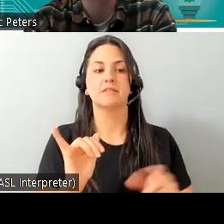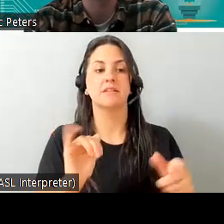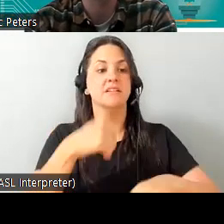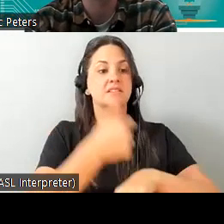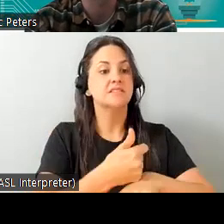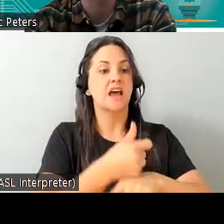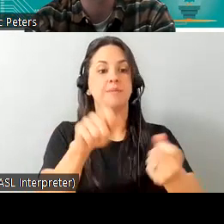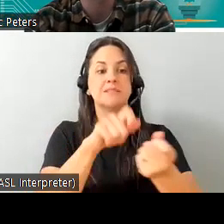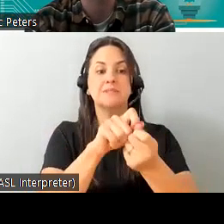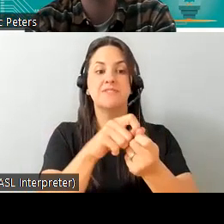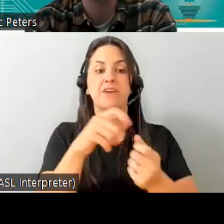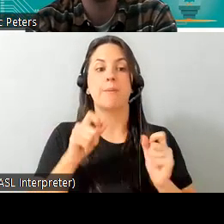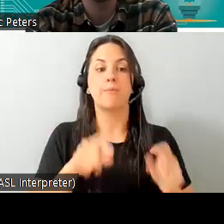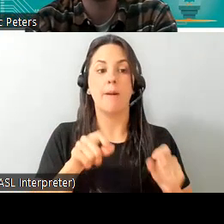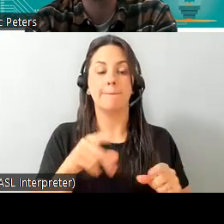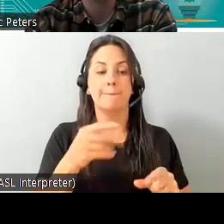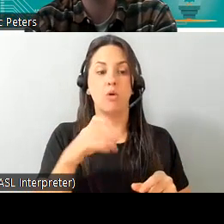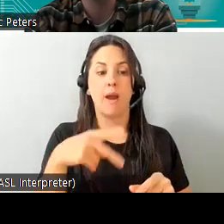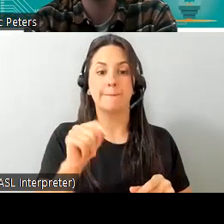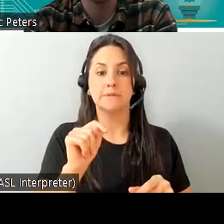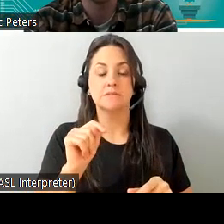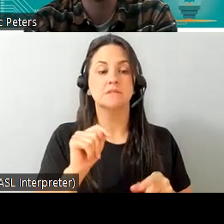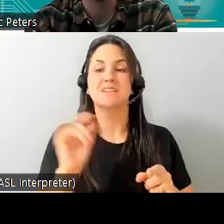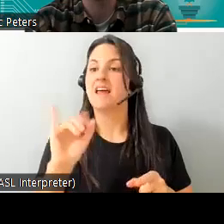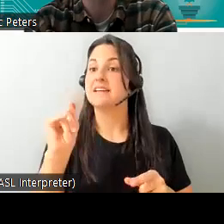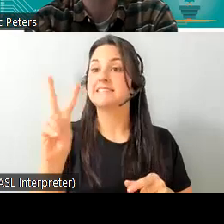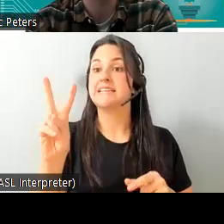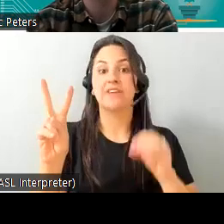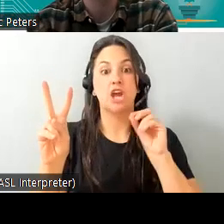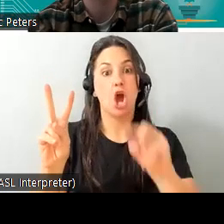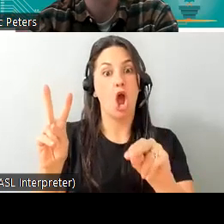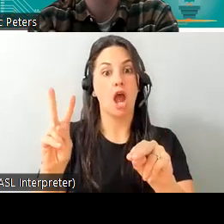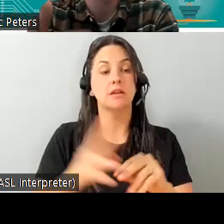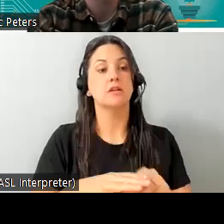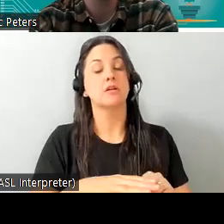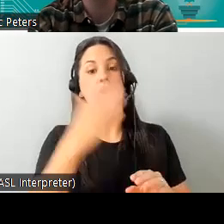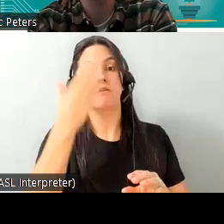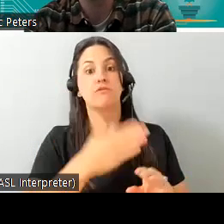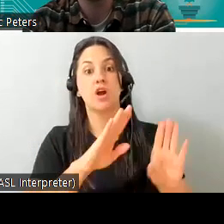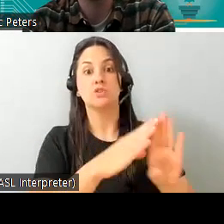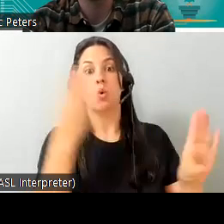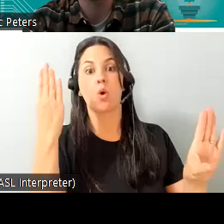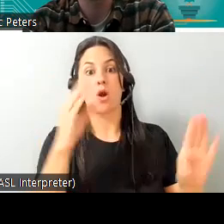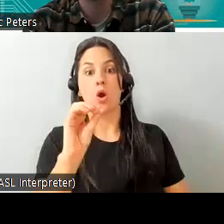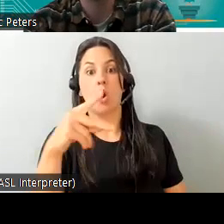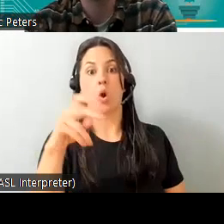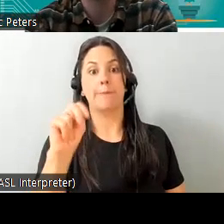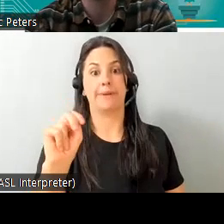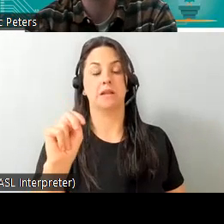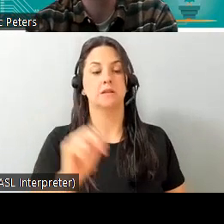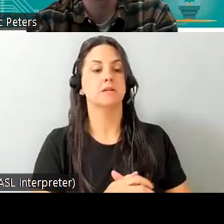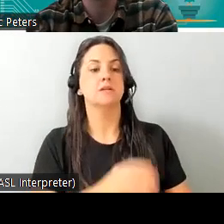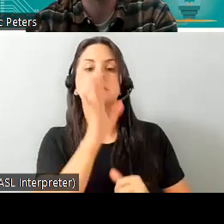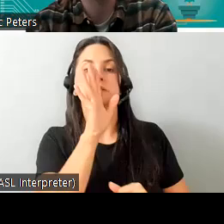that are spoken aloud to the user so you can think you know tv on open front door will be spoken out and then the user has the